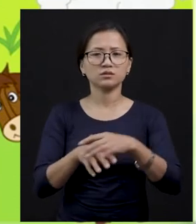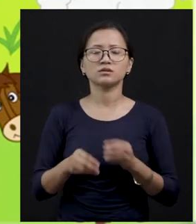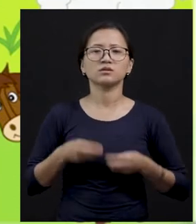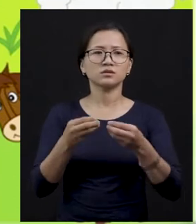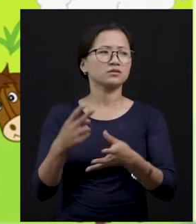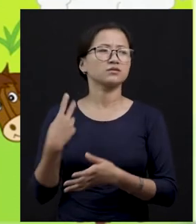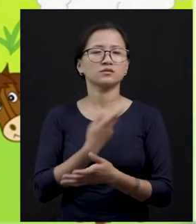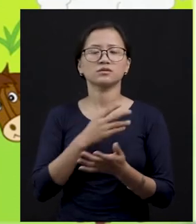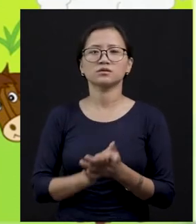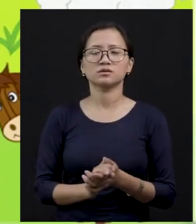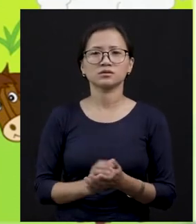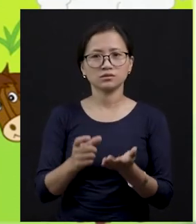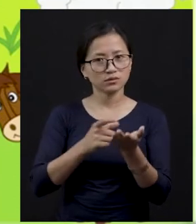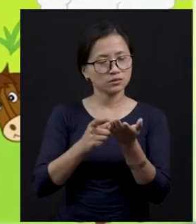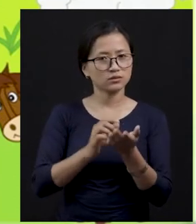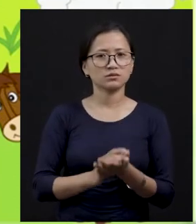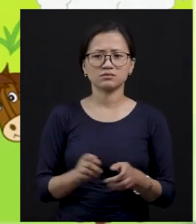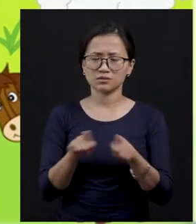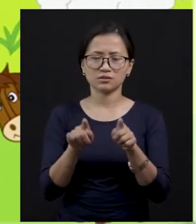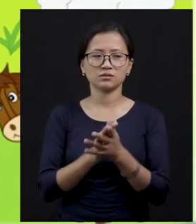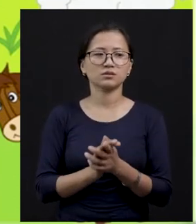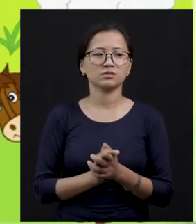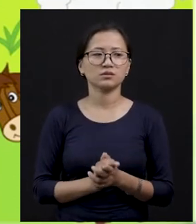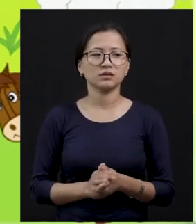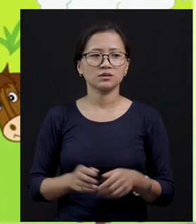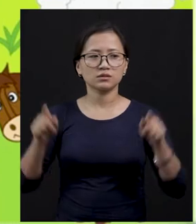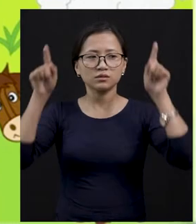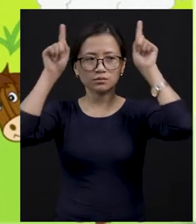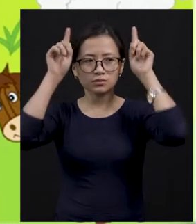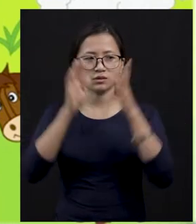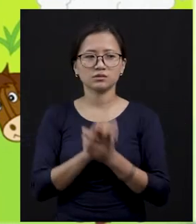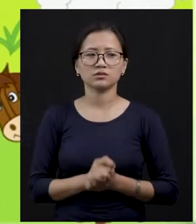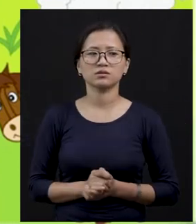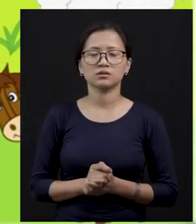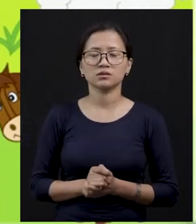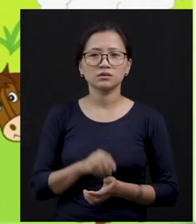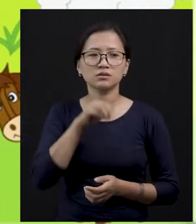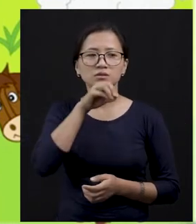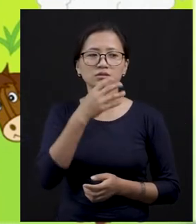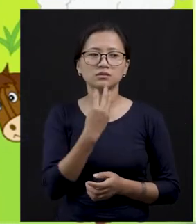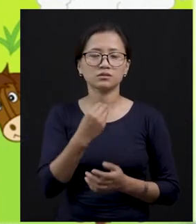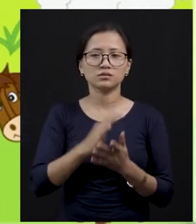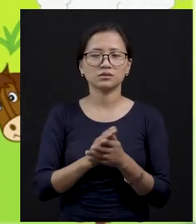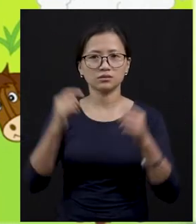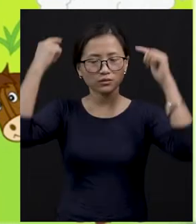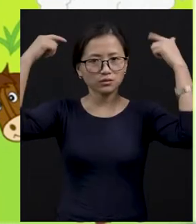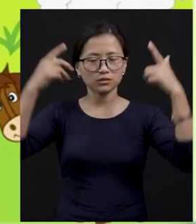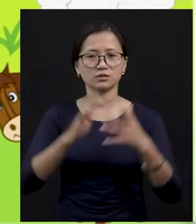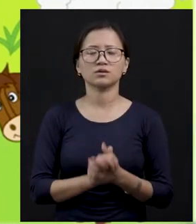Just like the butter, cow, goat, and sheep, they will give us cheese. That omelette.